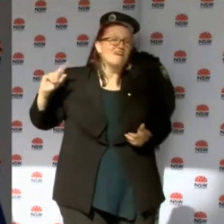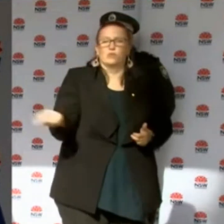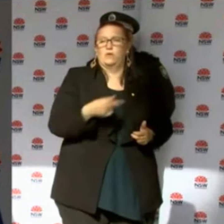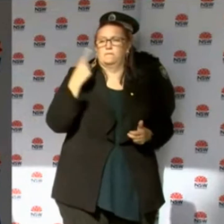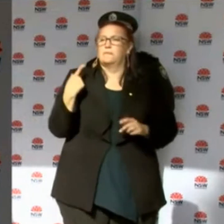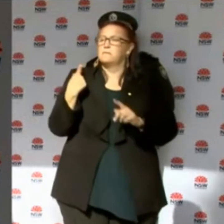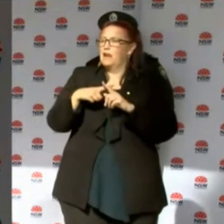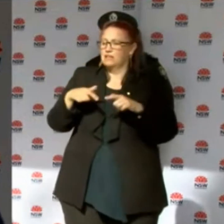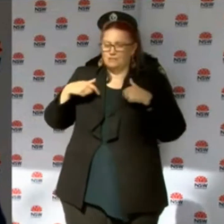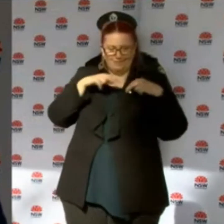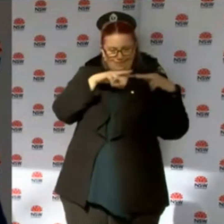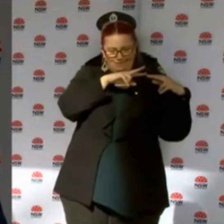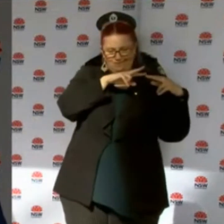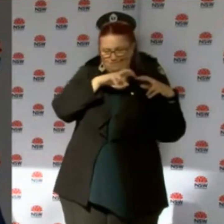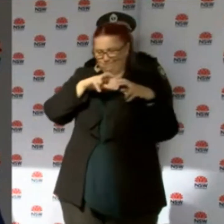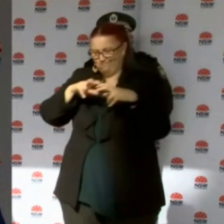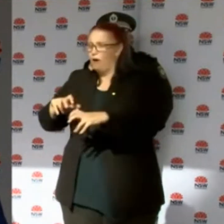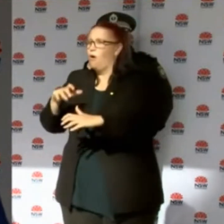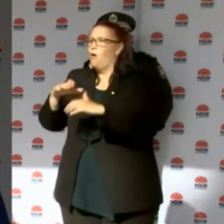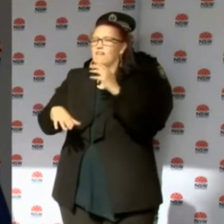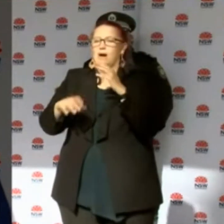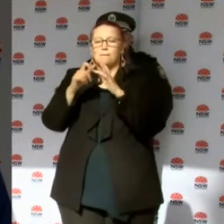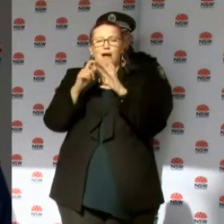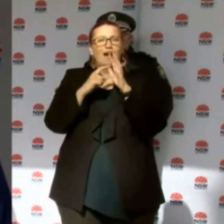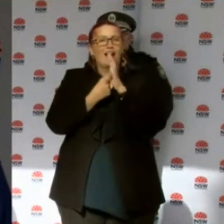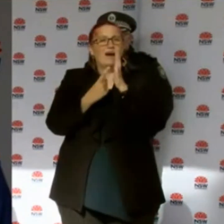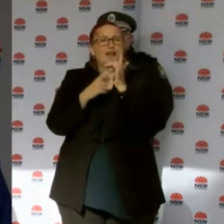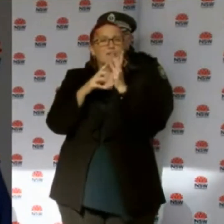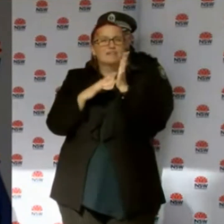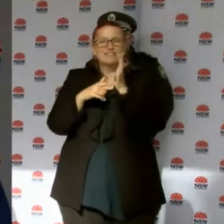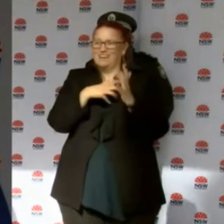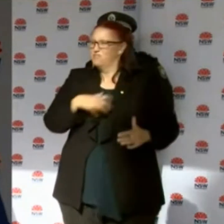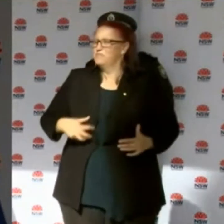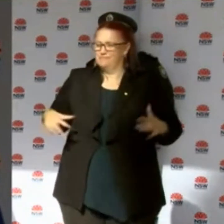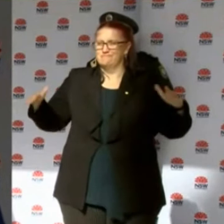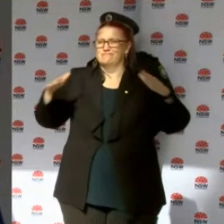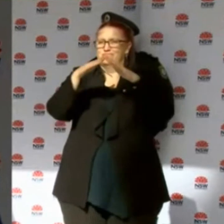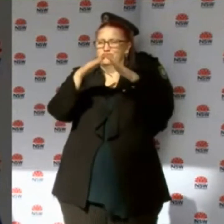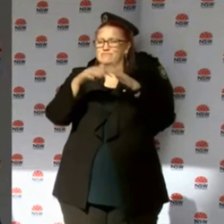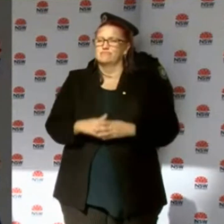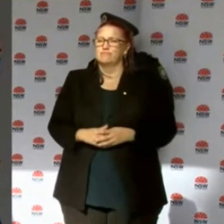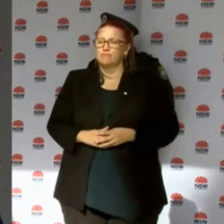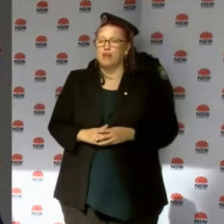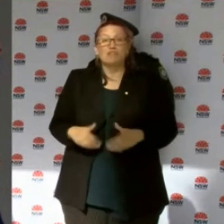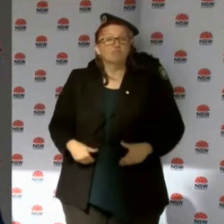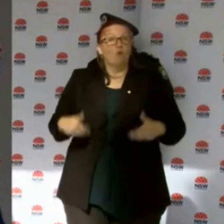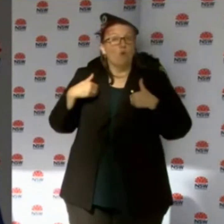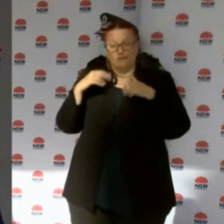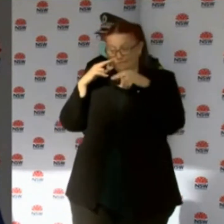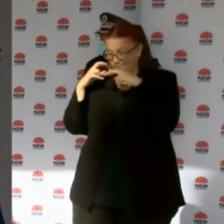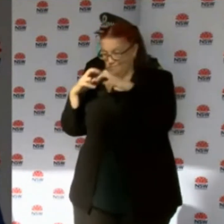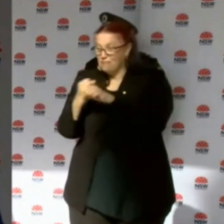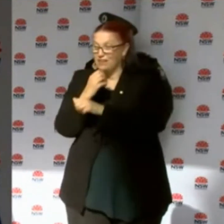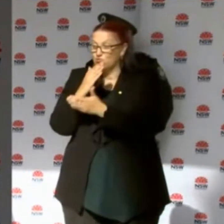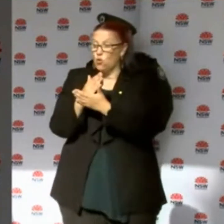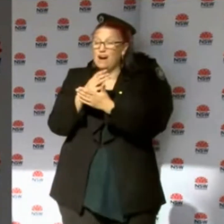of Parliament House. What our focus has been this morning is making sure that some critical functions can